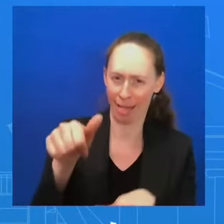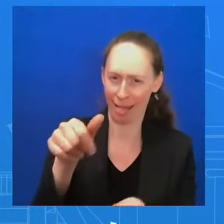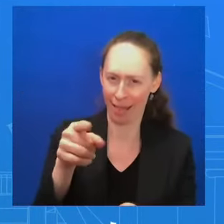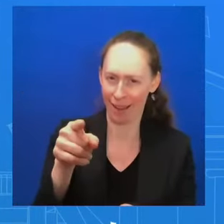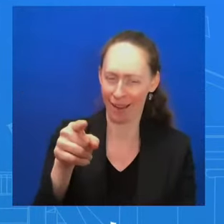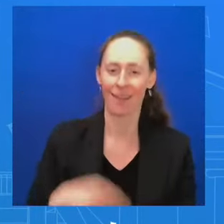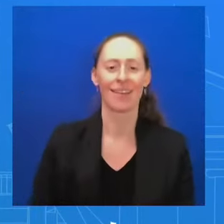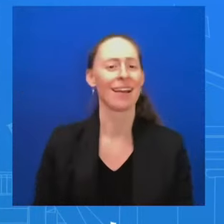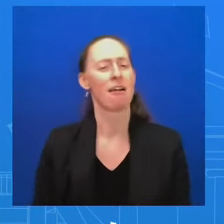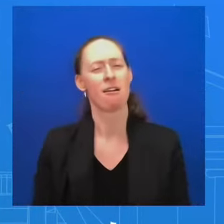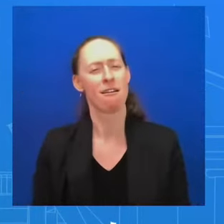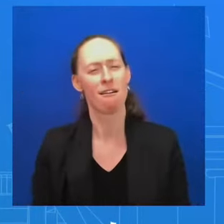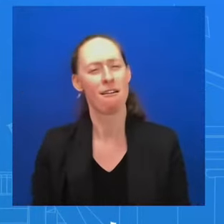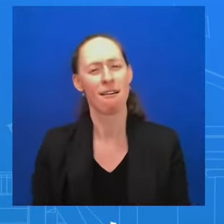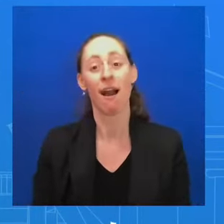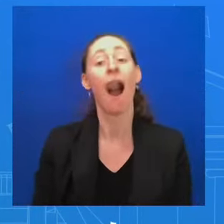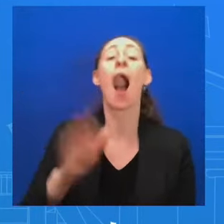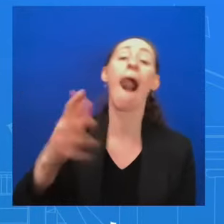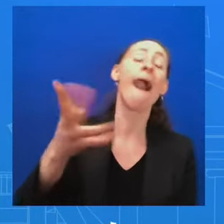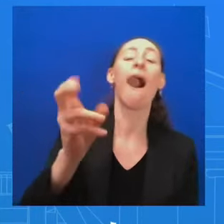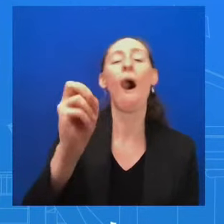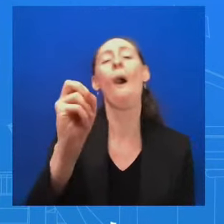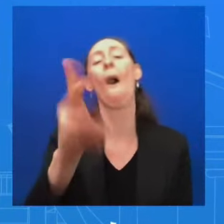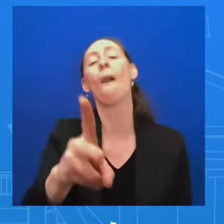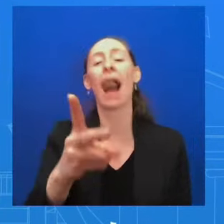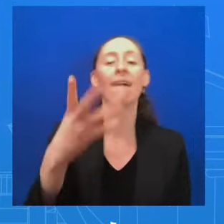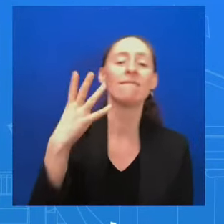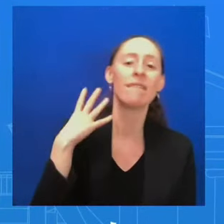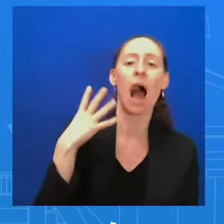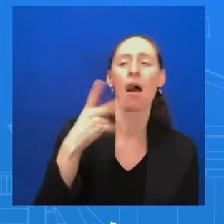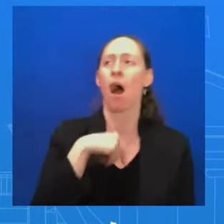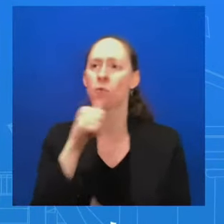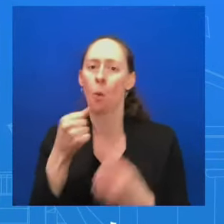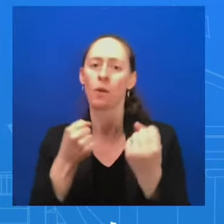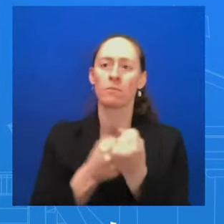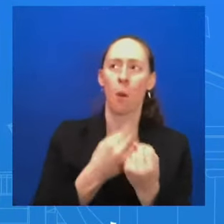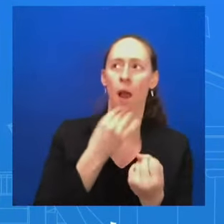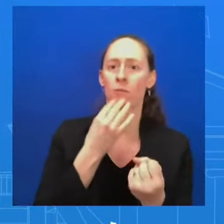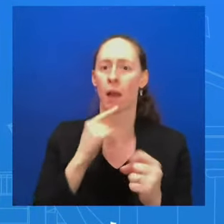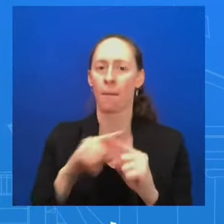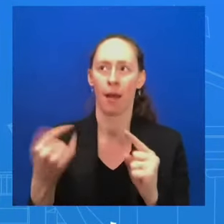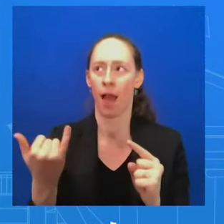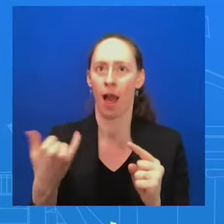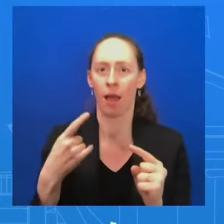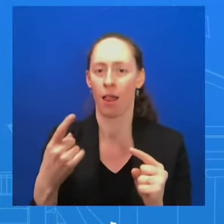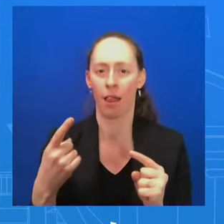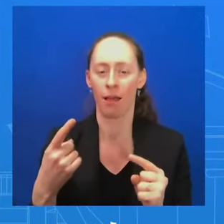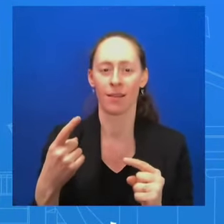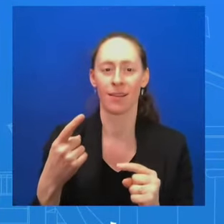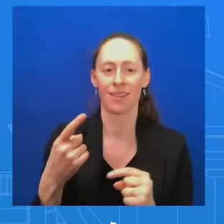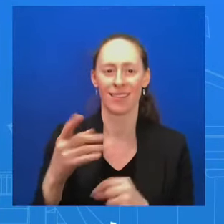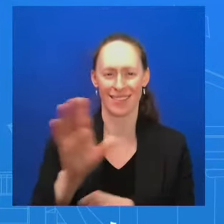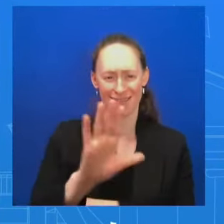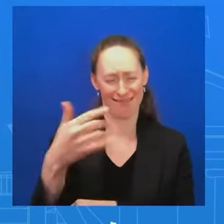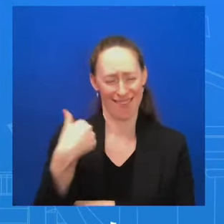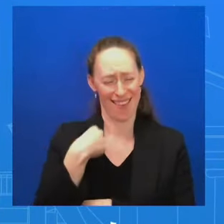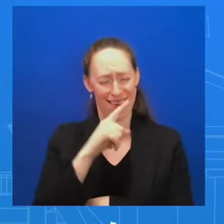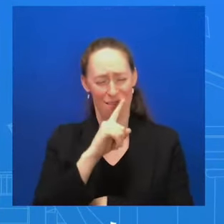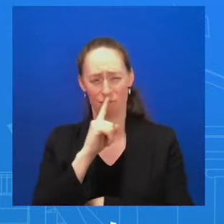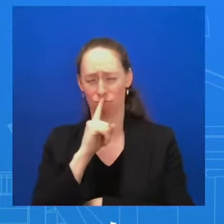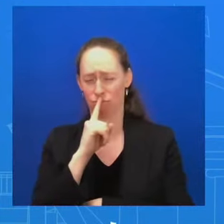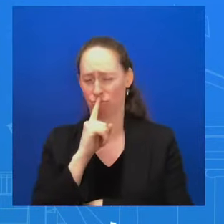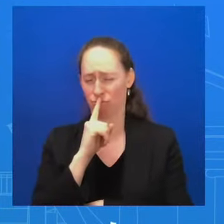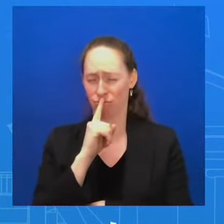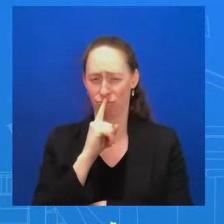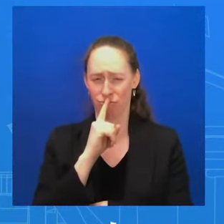all these changes because we don't support Israel. I didn't say we're going to make changes. I said we need to see how Israel responds to the humanitarian